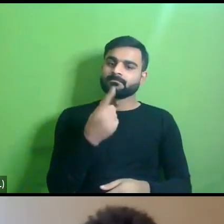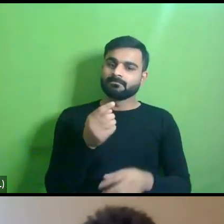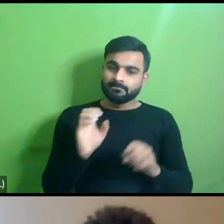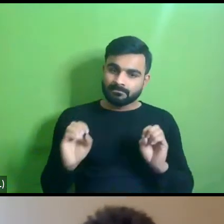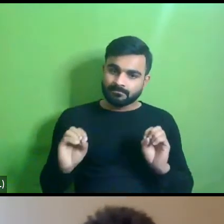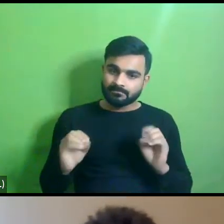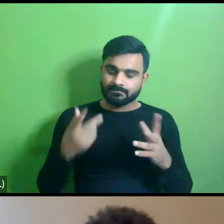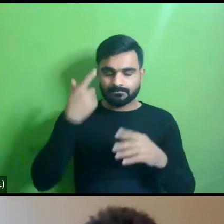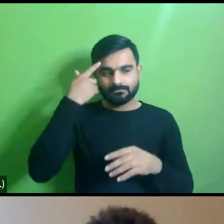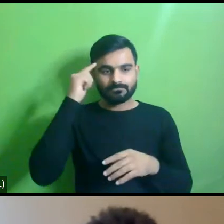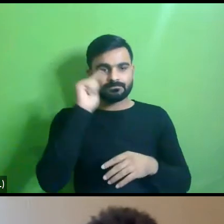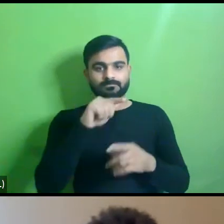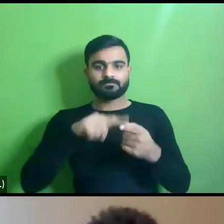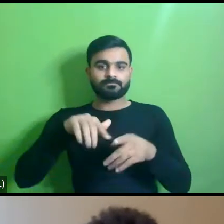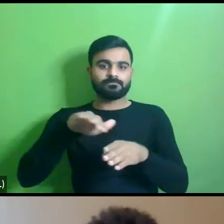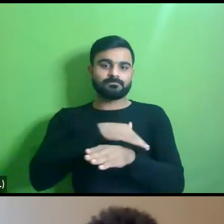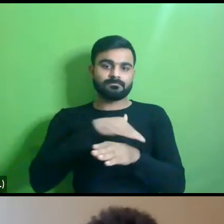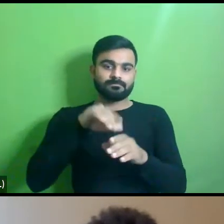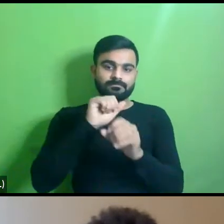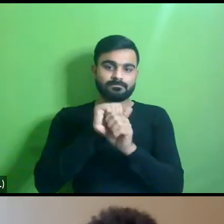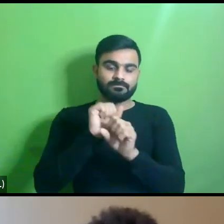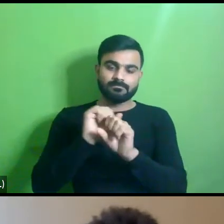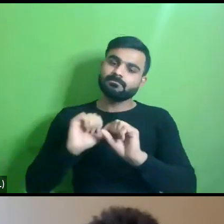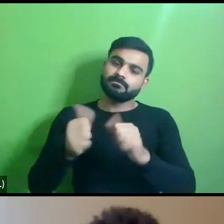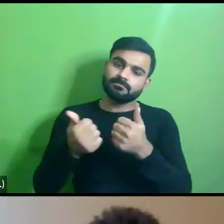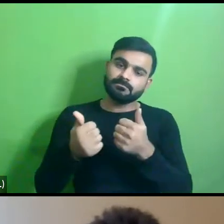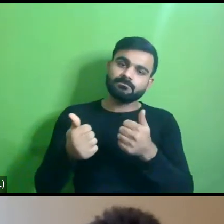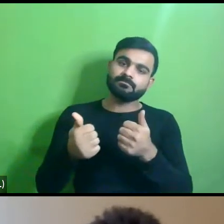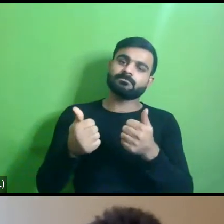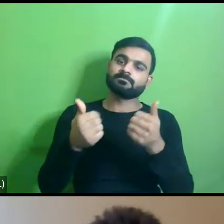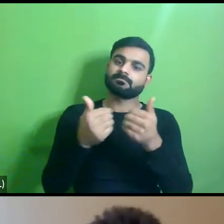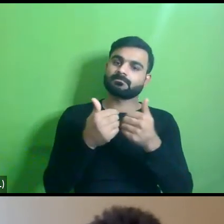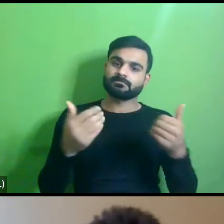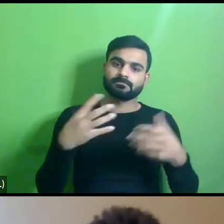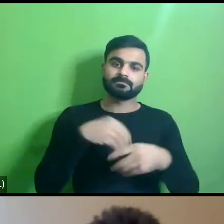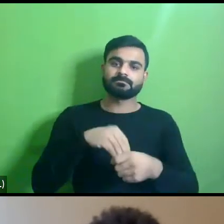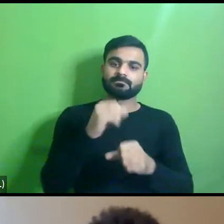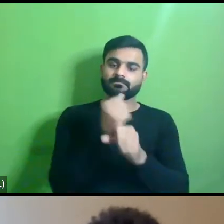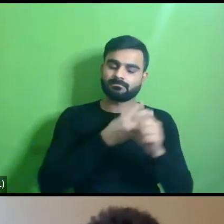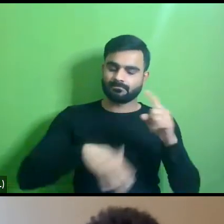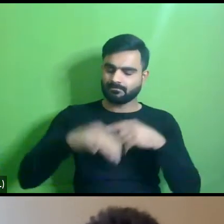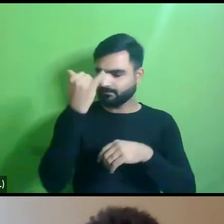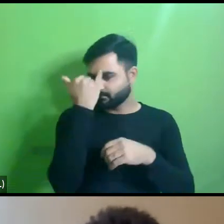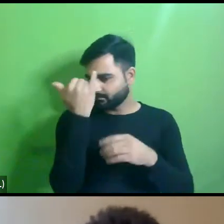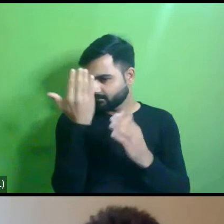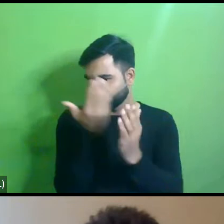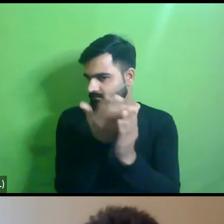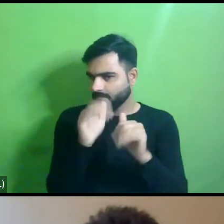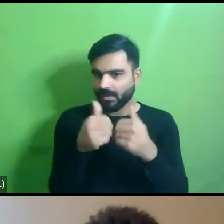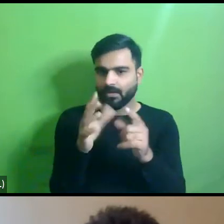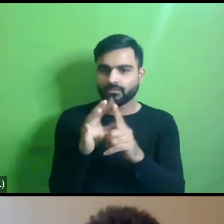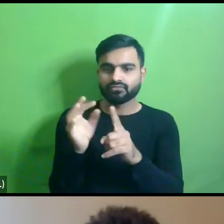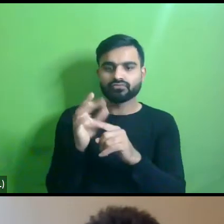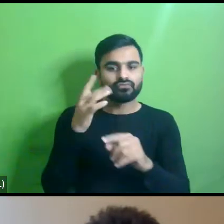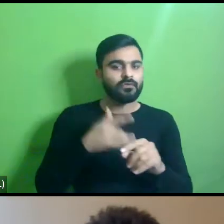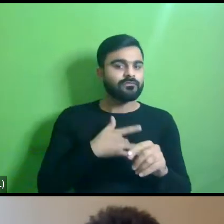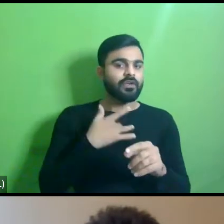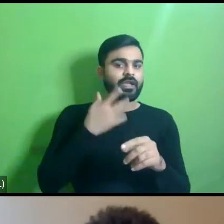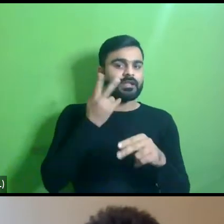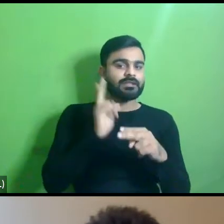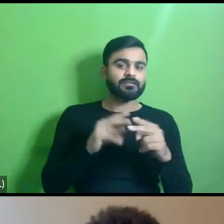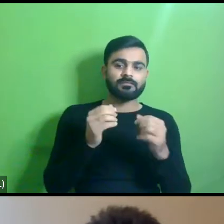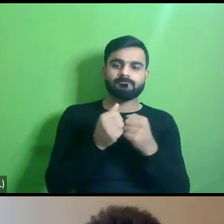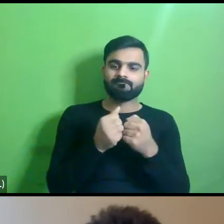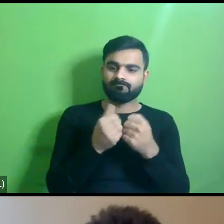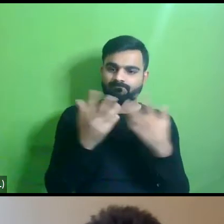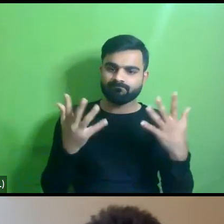to the attention of the engineers they're able to uh sort of you know grasp the idea of it uh i do feel that there is still a lot of